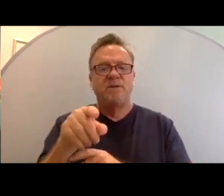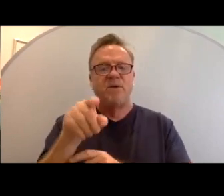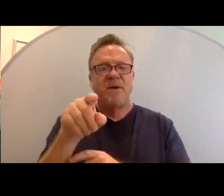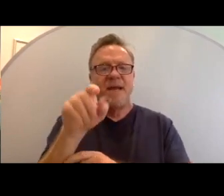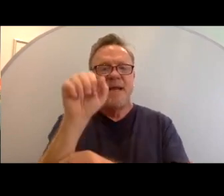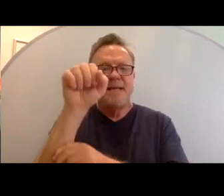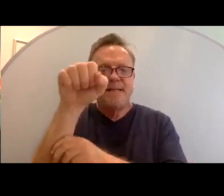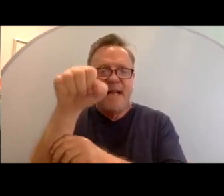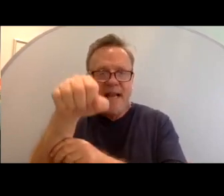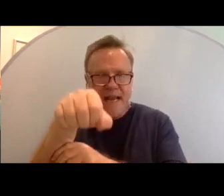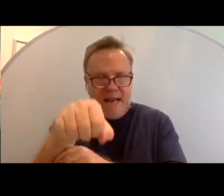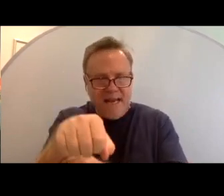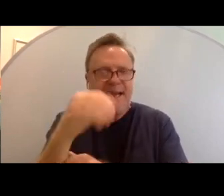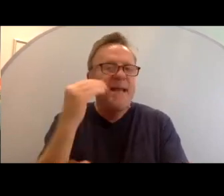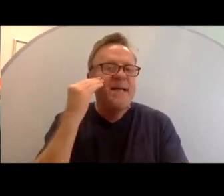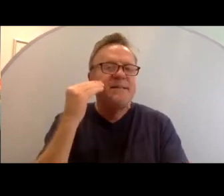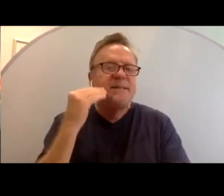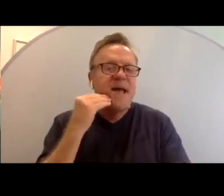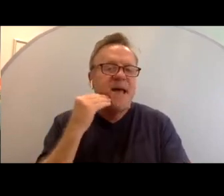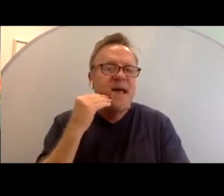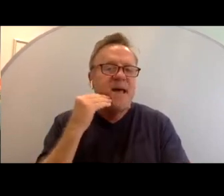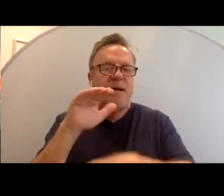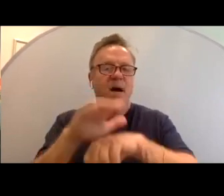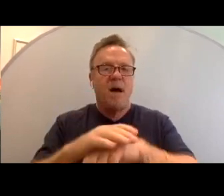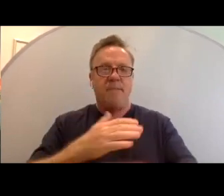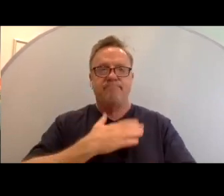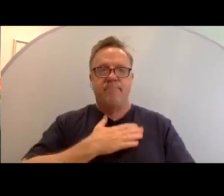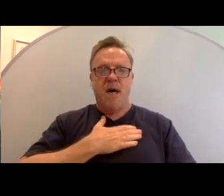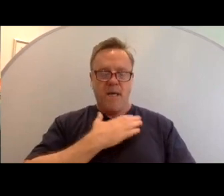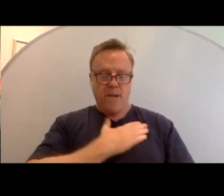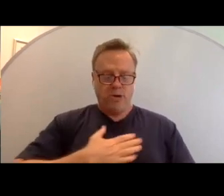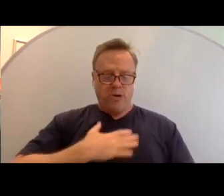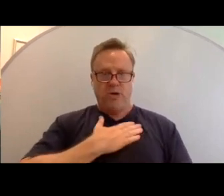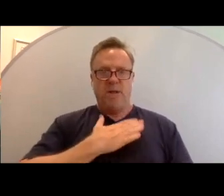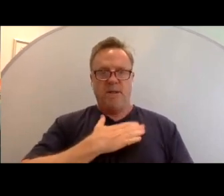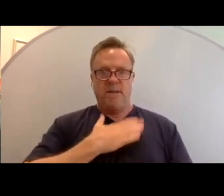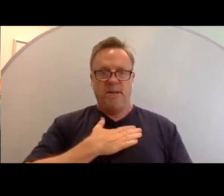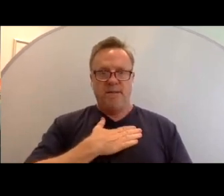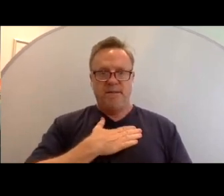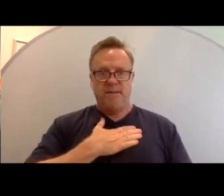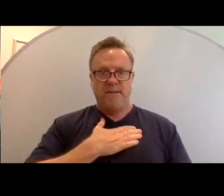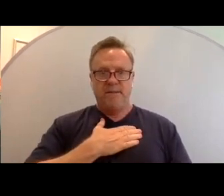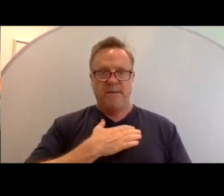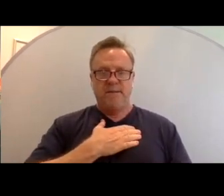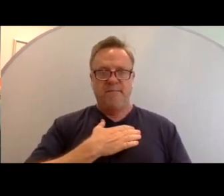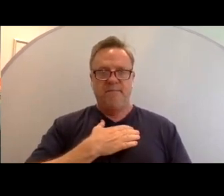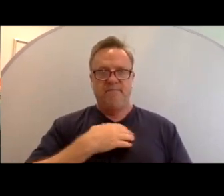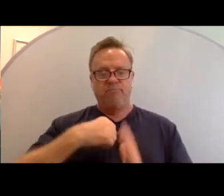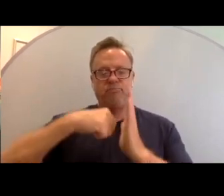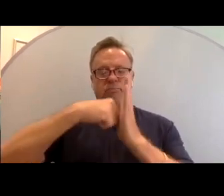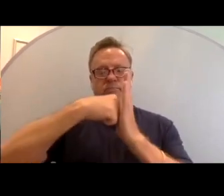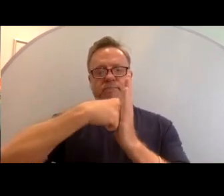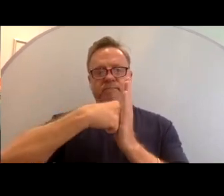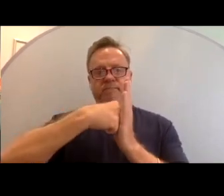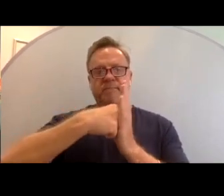leaning his head on my sternum for support. And I was able to offer